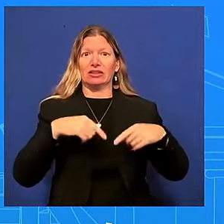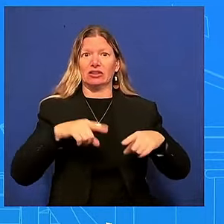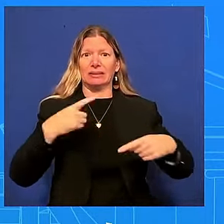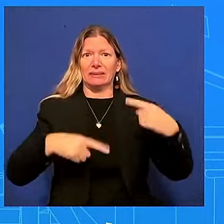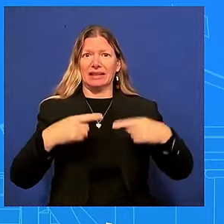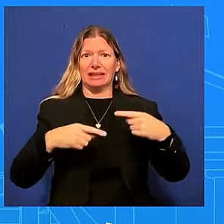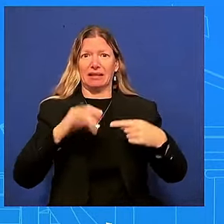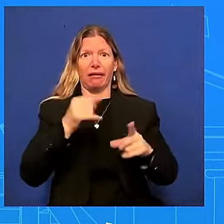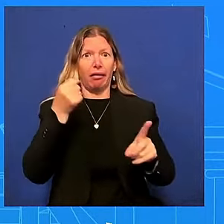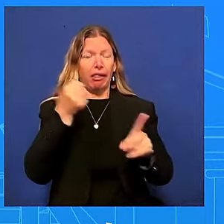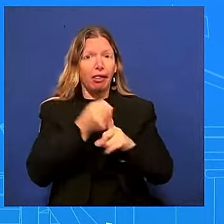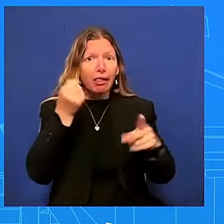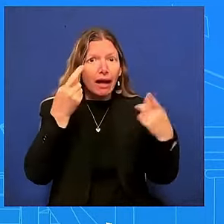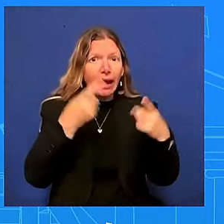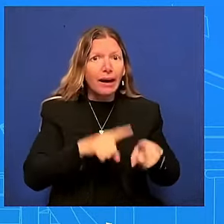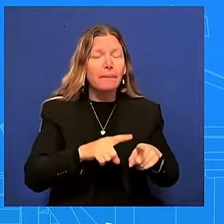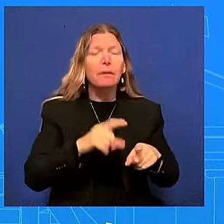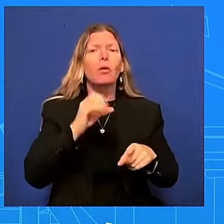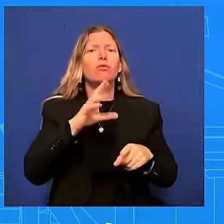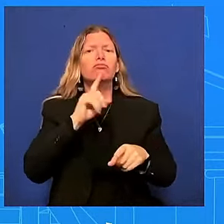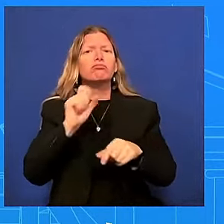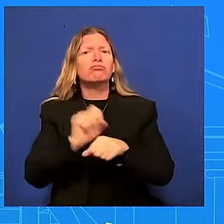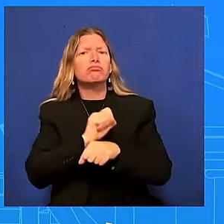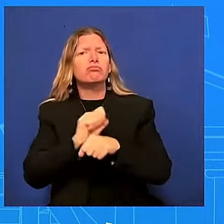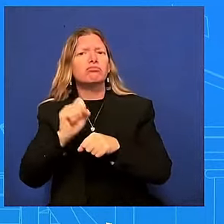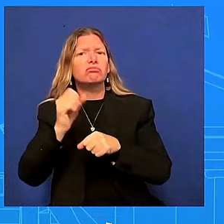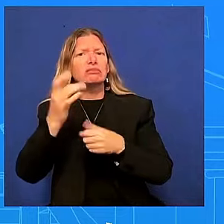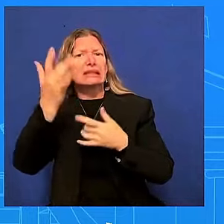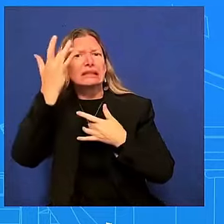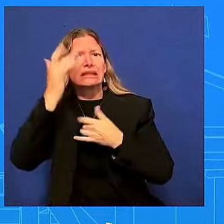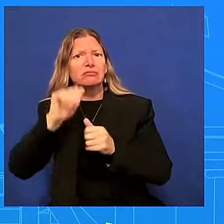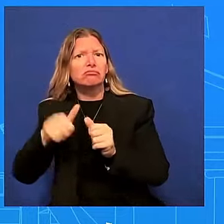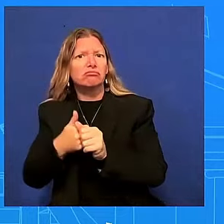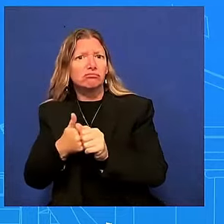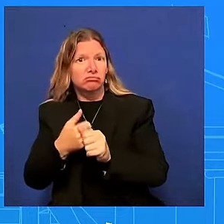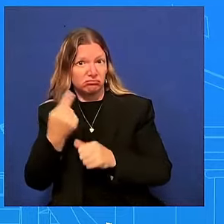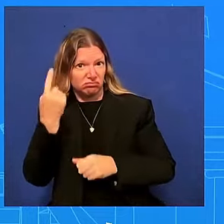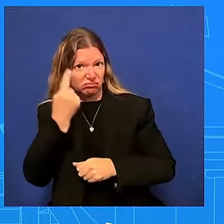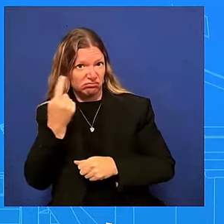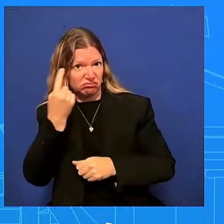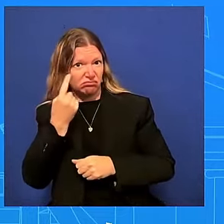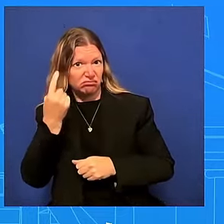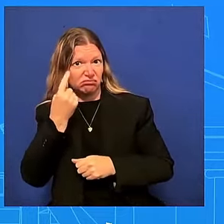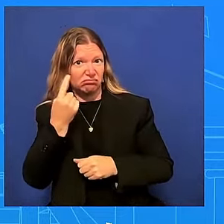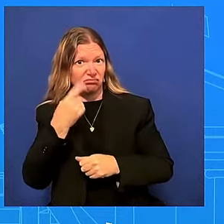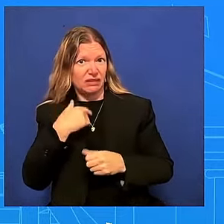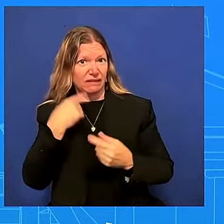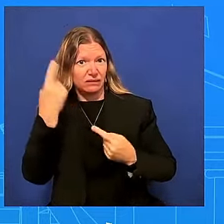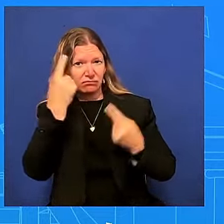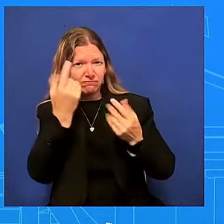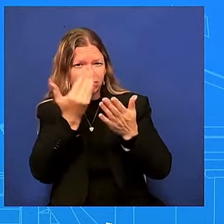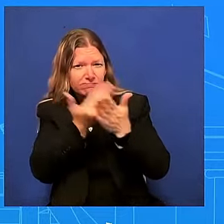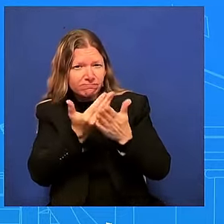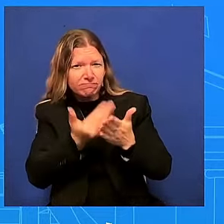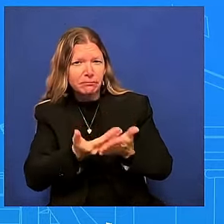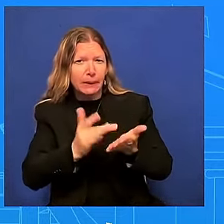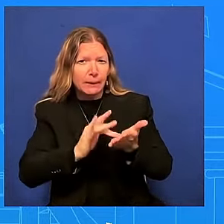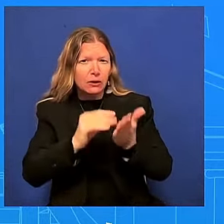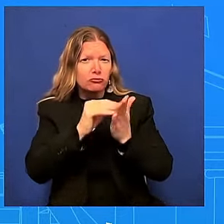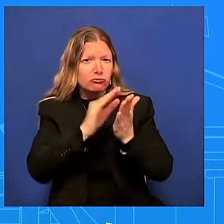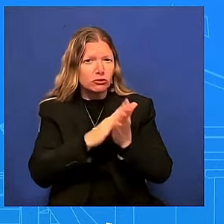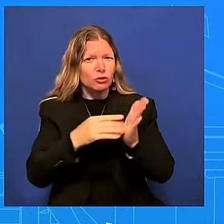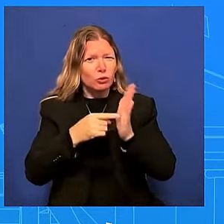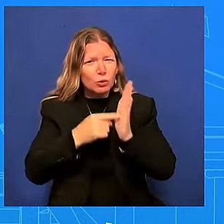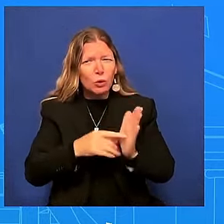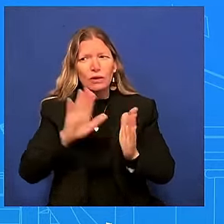robust set of medical records or something to show his mental acuity so i will say this look and again i i